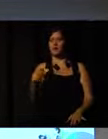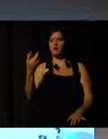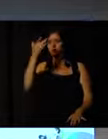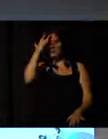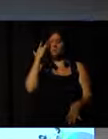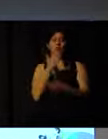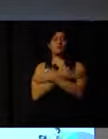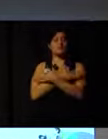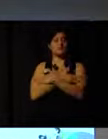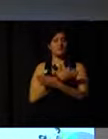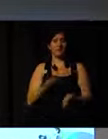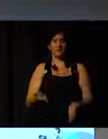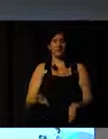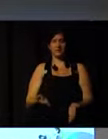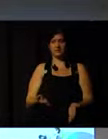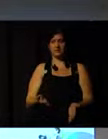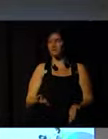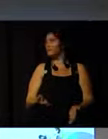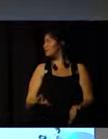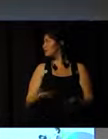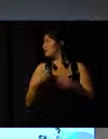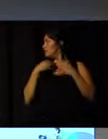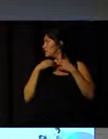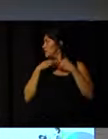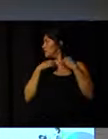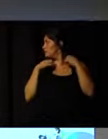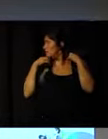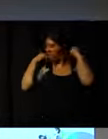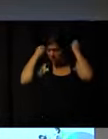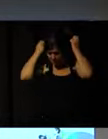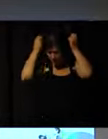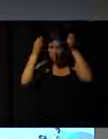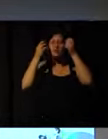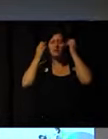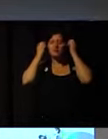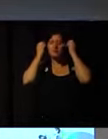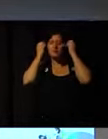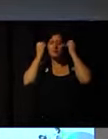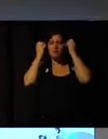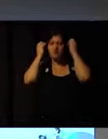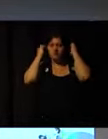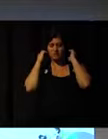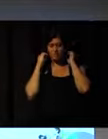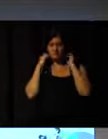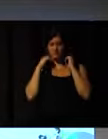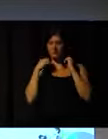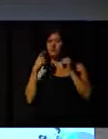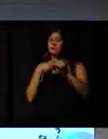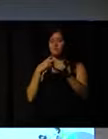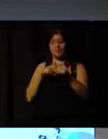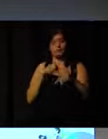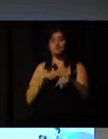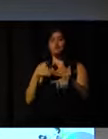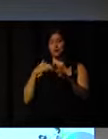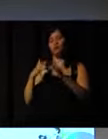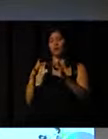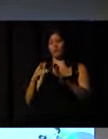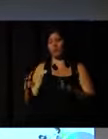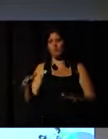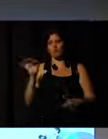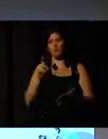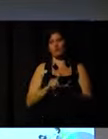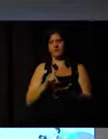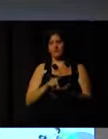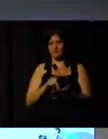especially in countries such as Brazil, who have many unemployed people? Yes,